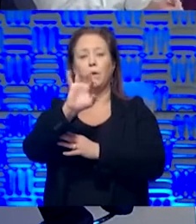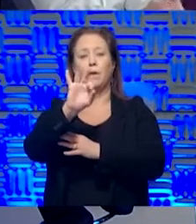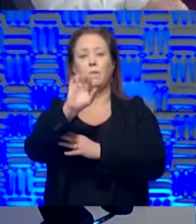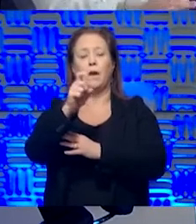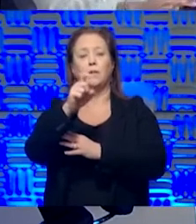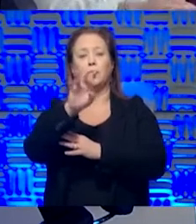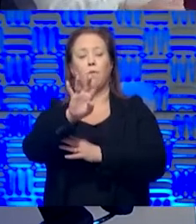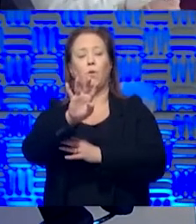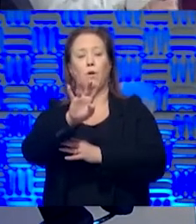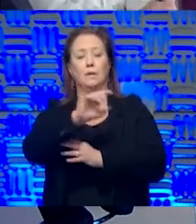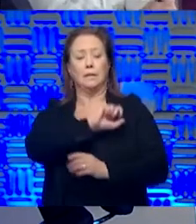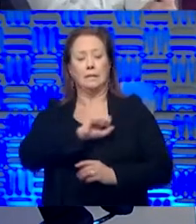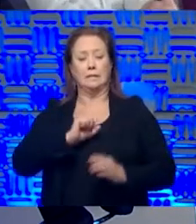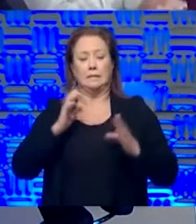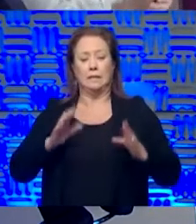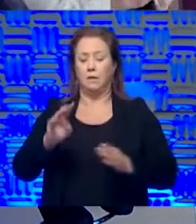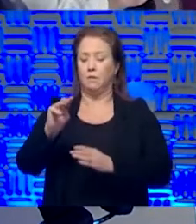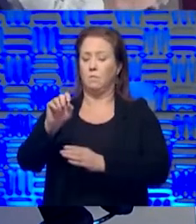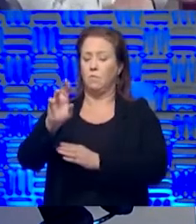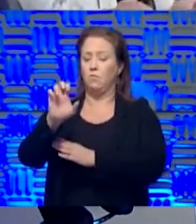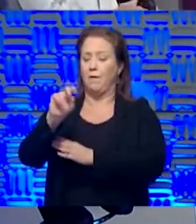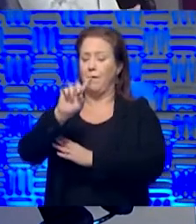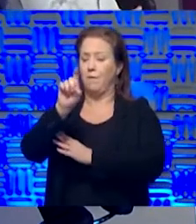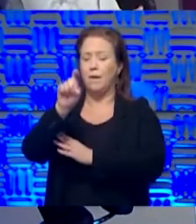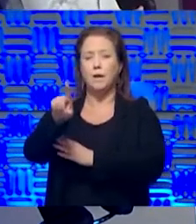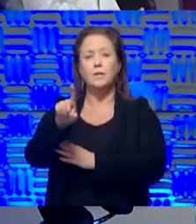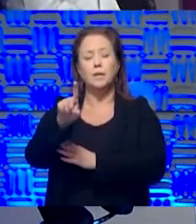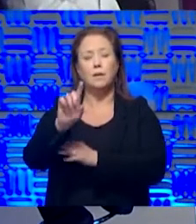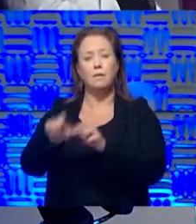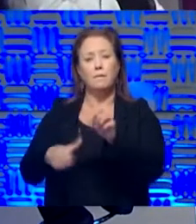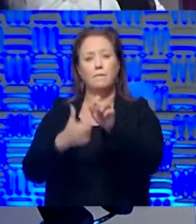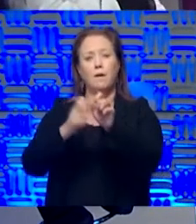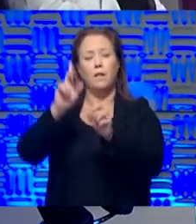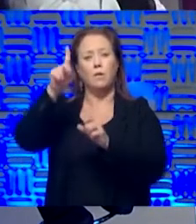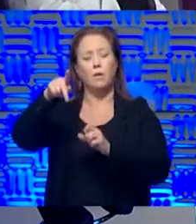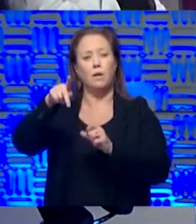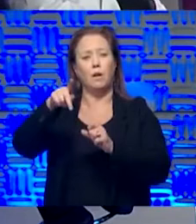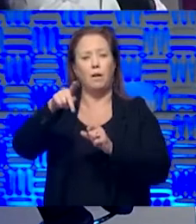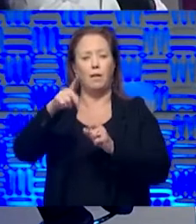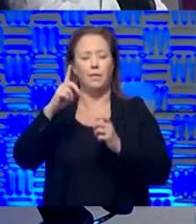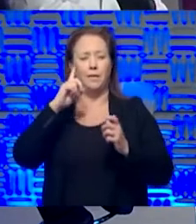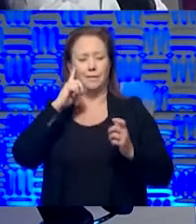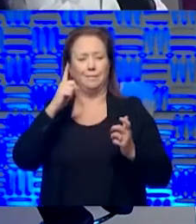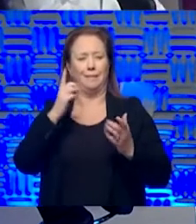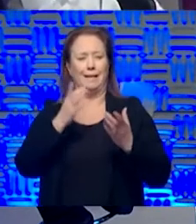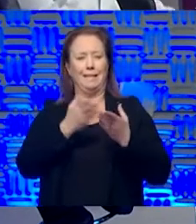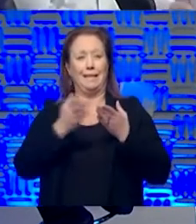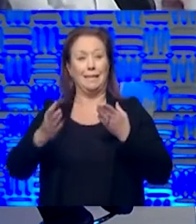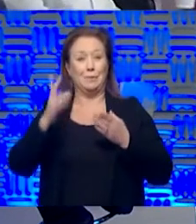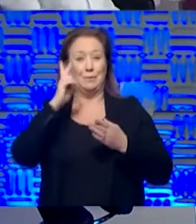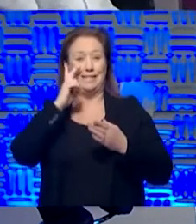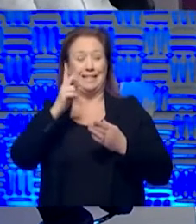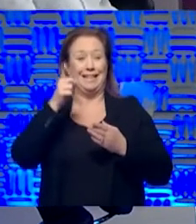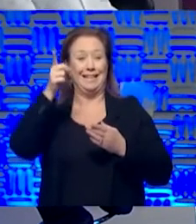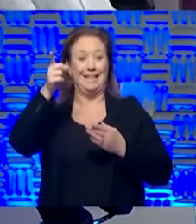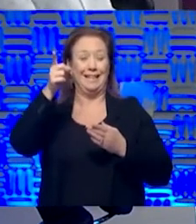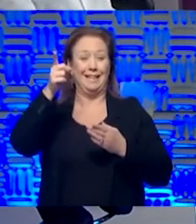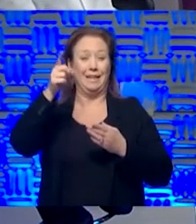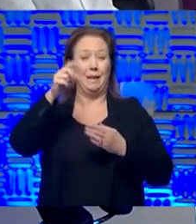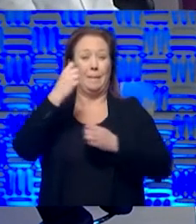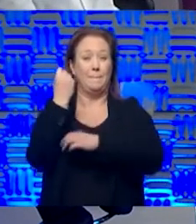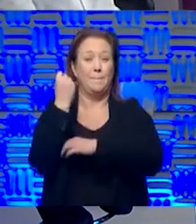Senator Moran, question if he's available, again, following up on this restlessness we're seeing with specifically